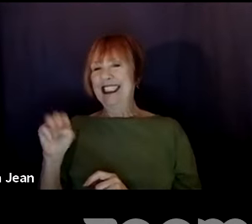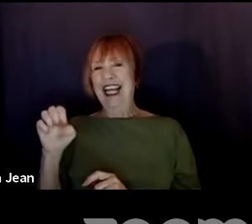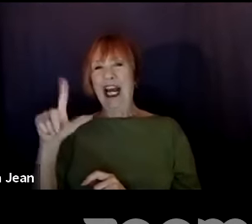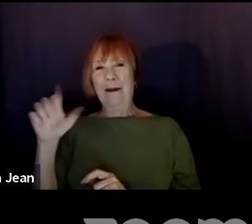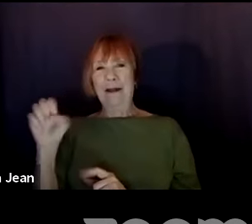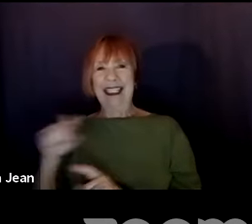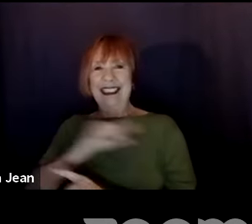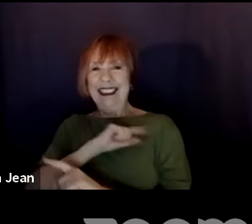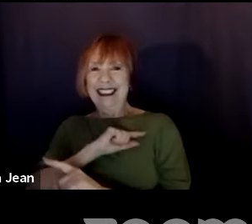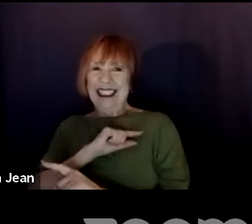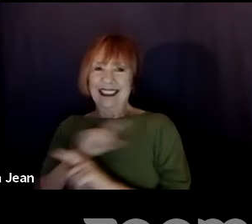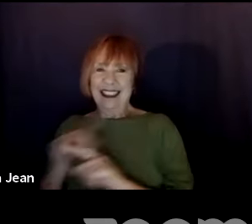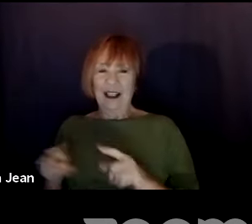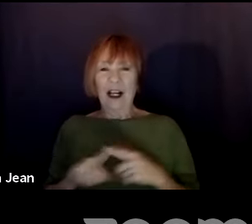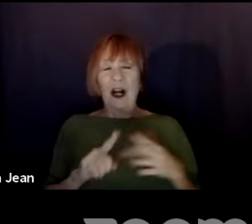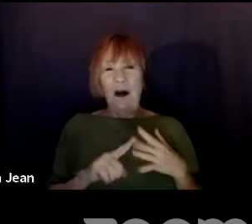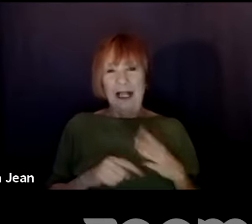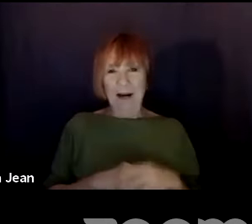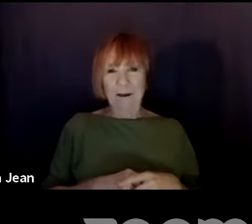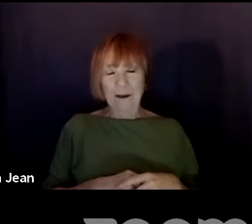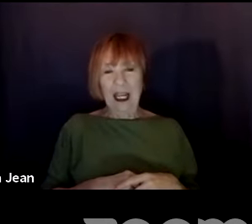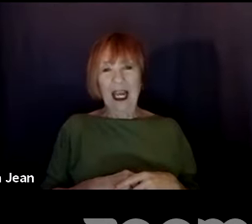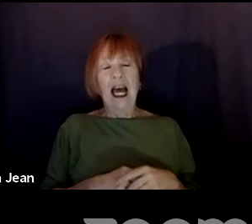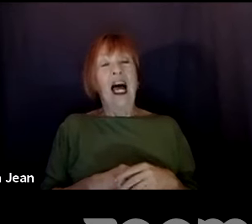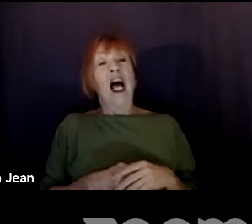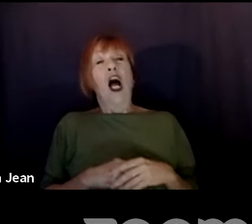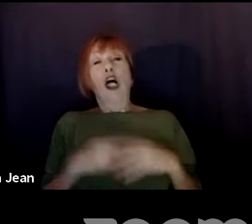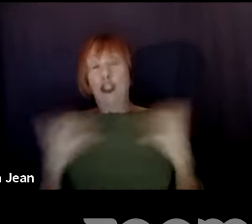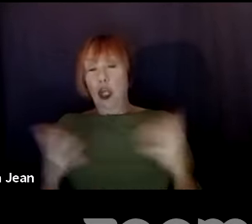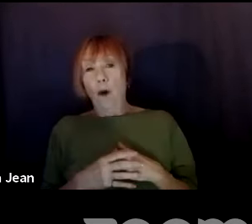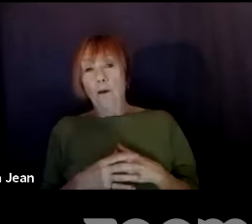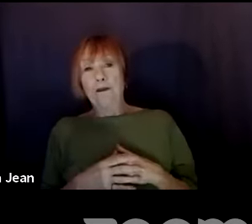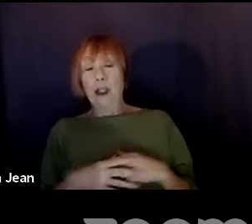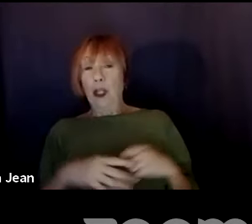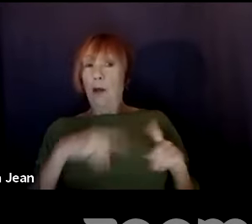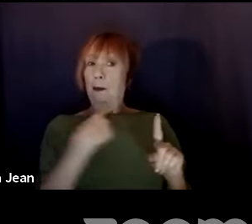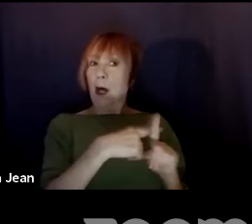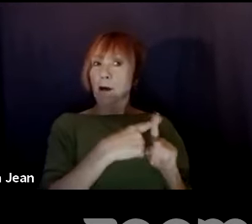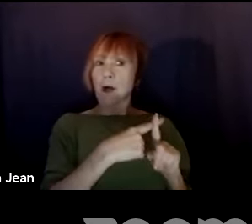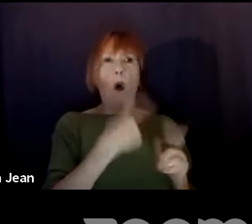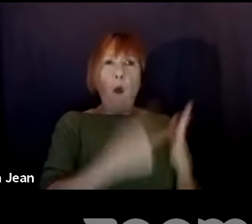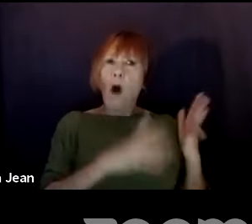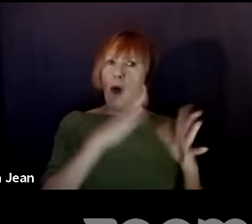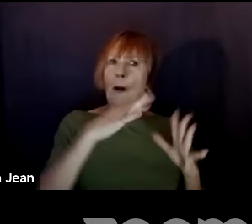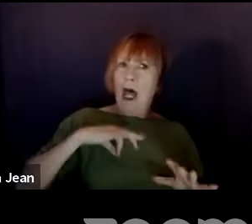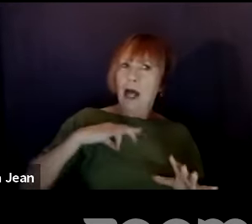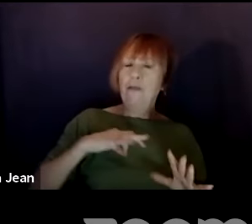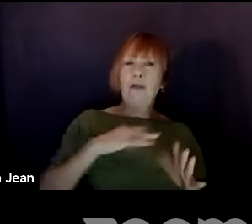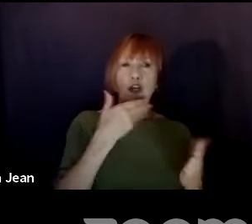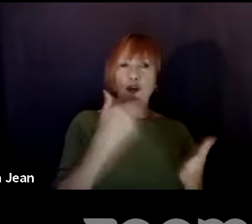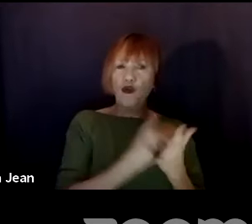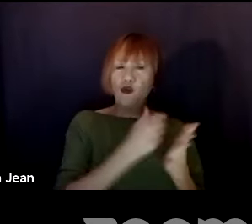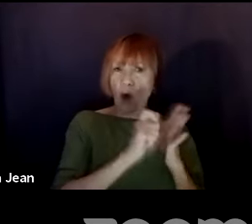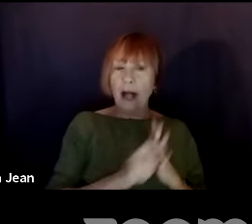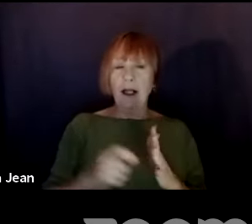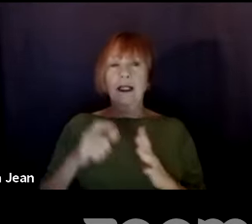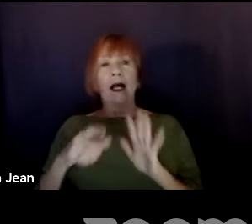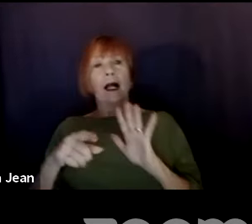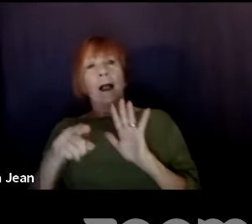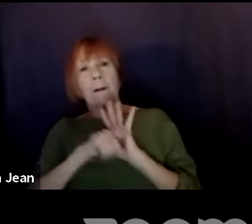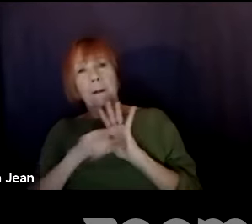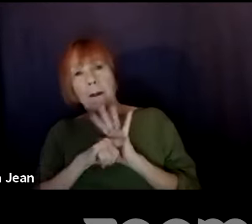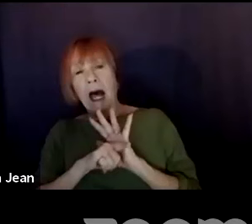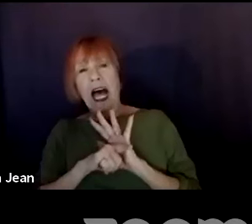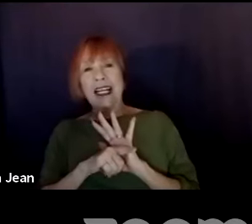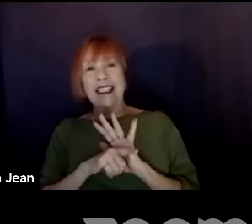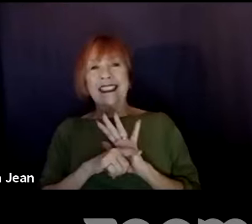resource for writers, which here in the end, we've done a ton of that. The bad, a common mistake inexperienced writers make. Maybe let's, we've